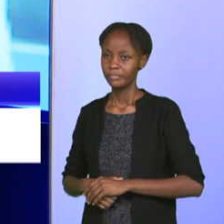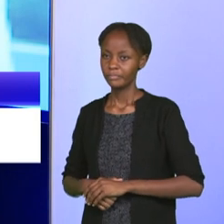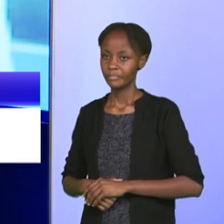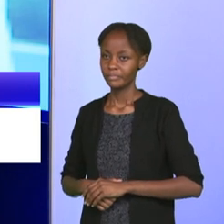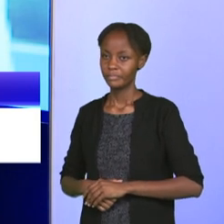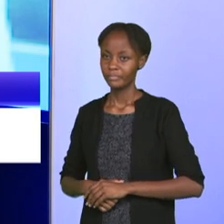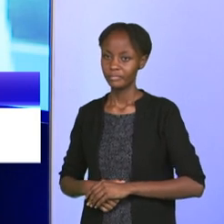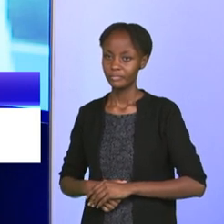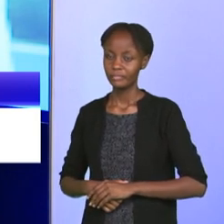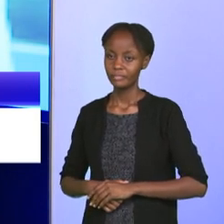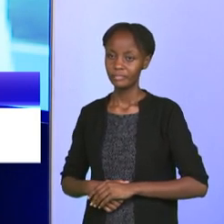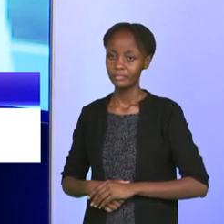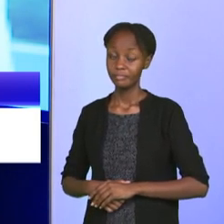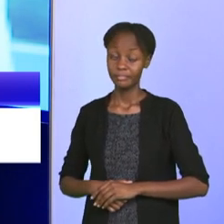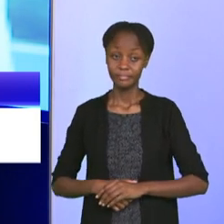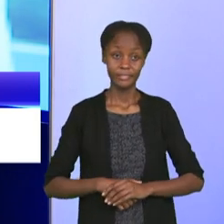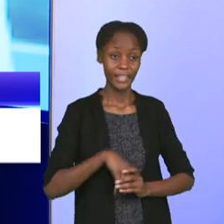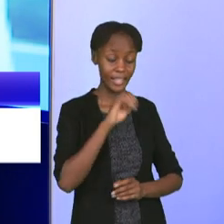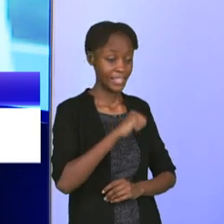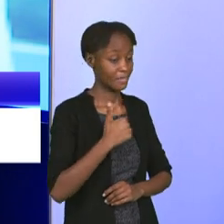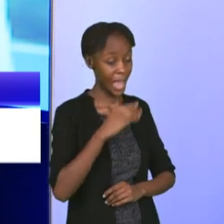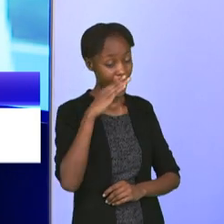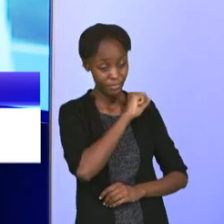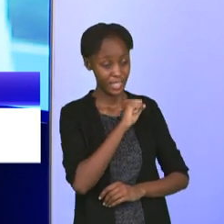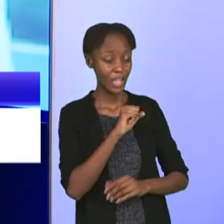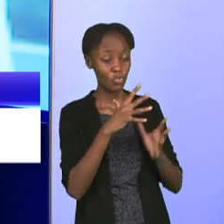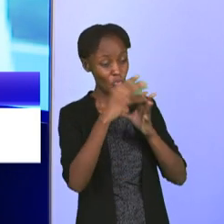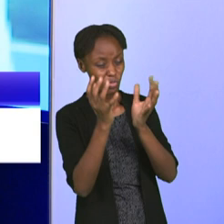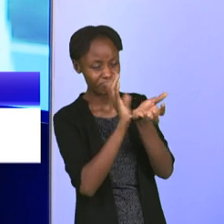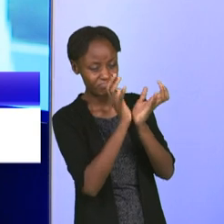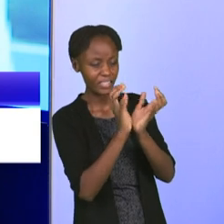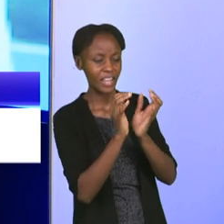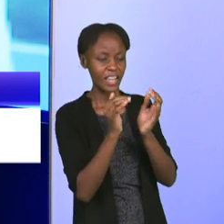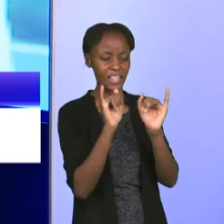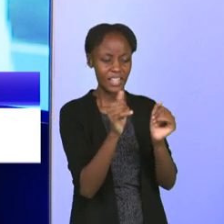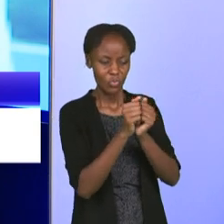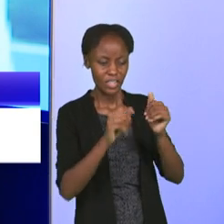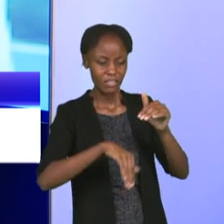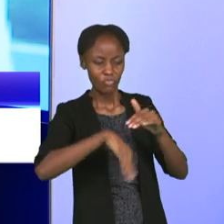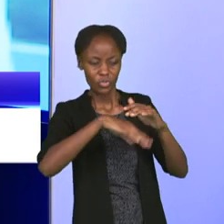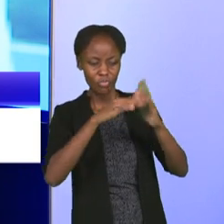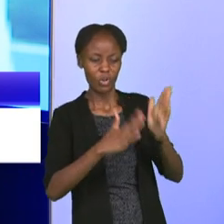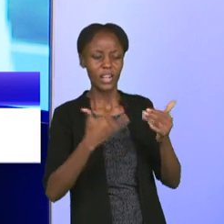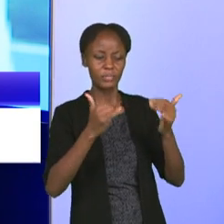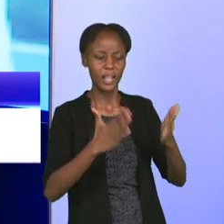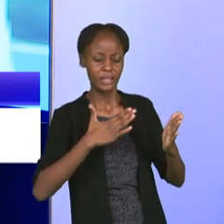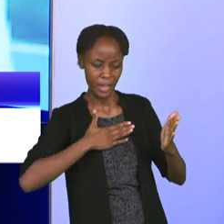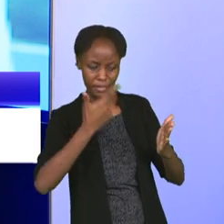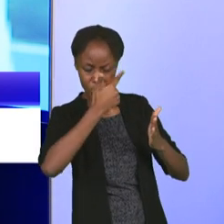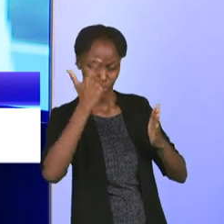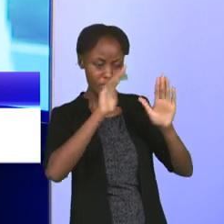To be on the field with my players, because it's more important for a coach